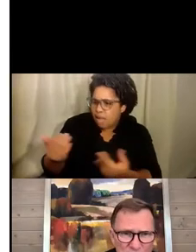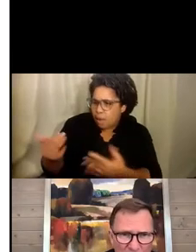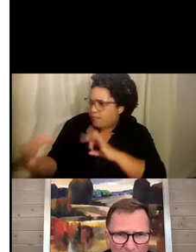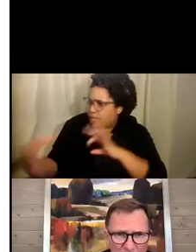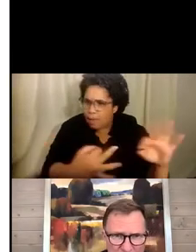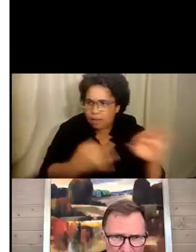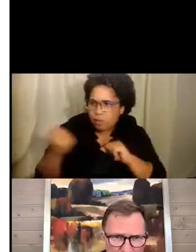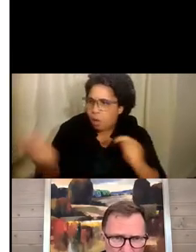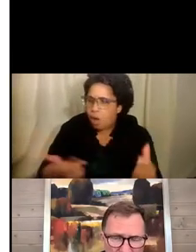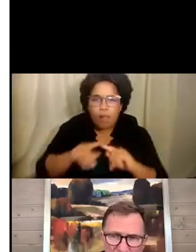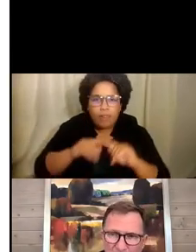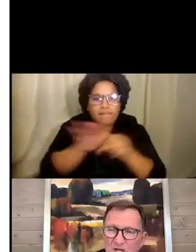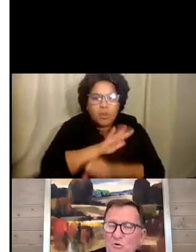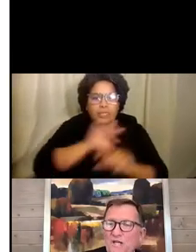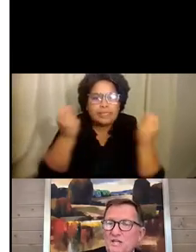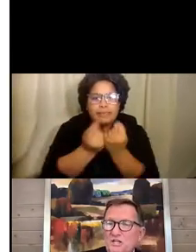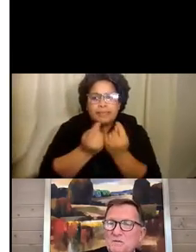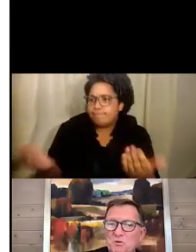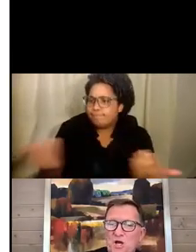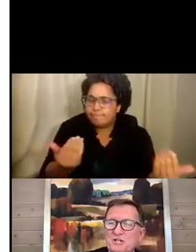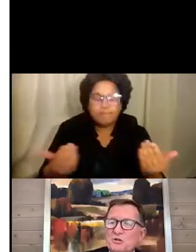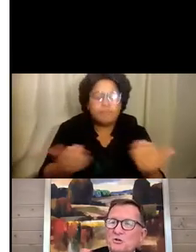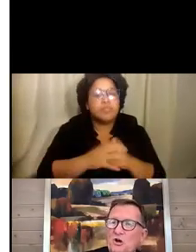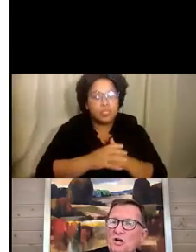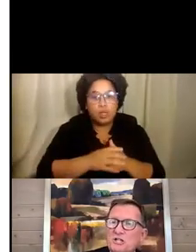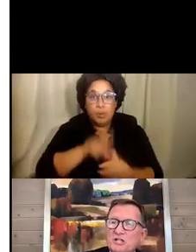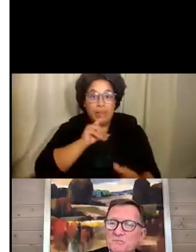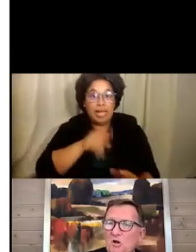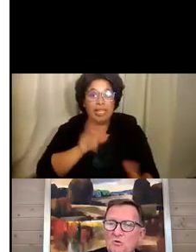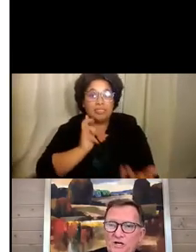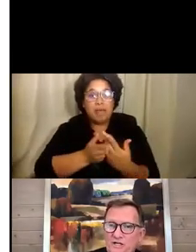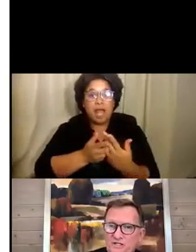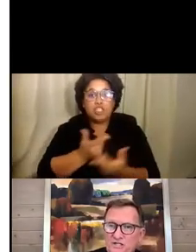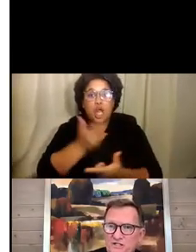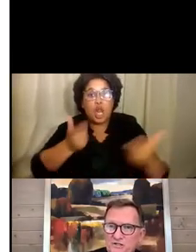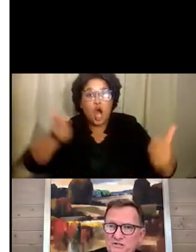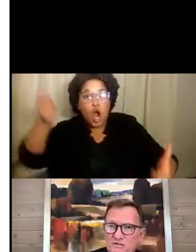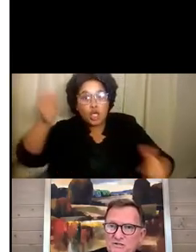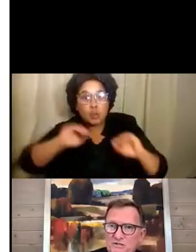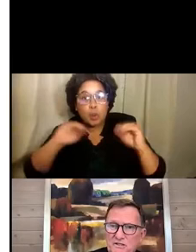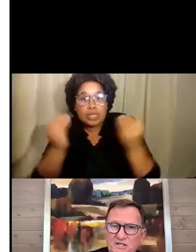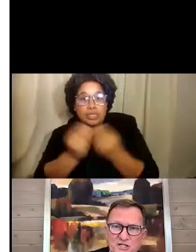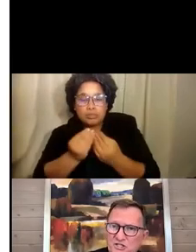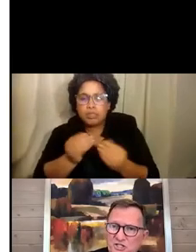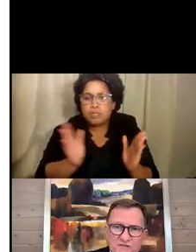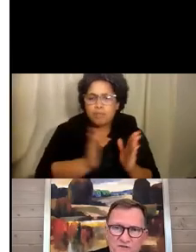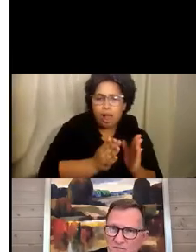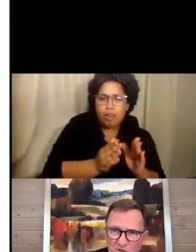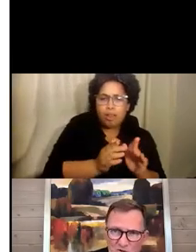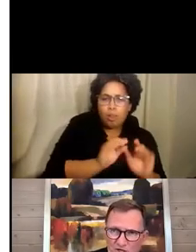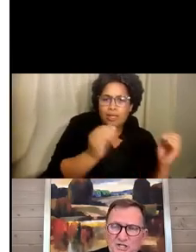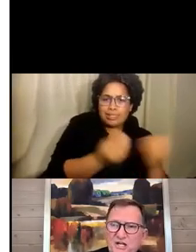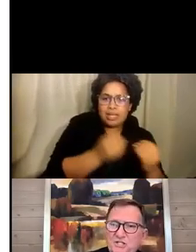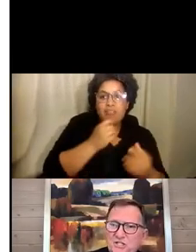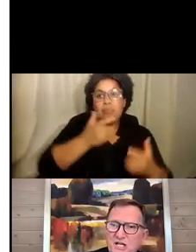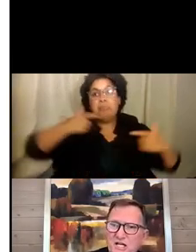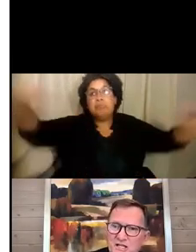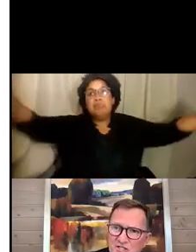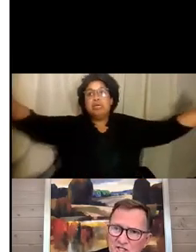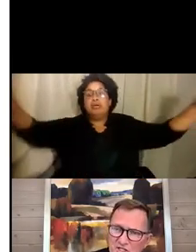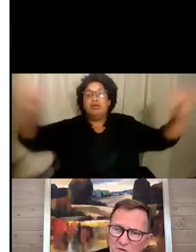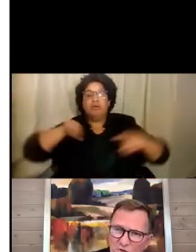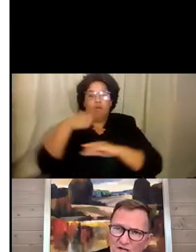from your entire team. By the way, this applies to large and small organizations. This isn't just for big organizations.